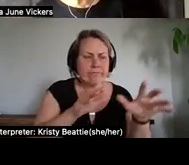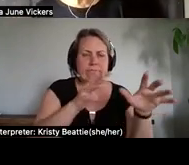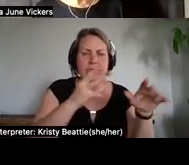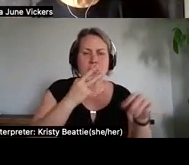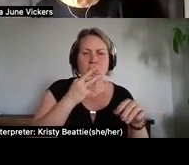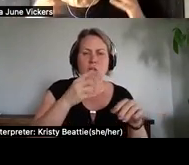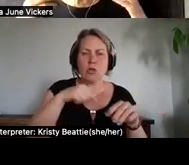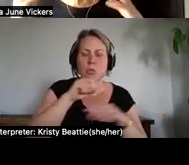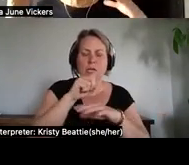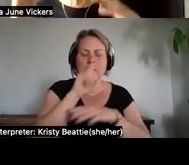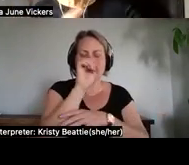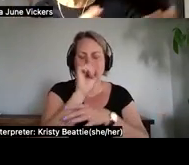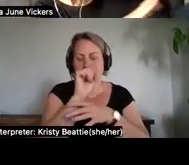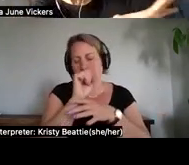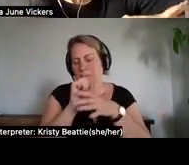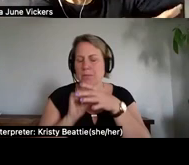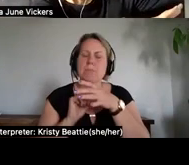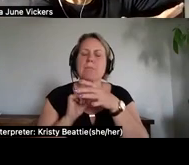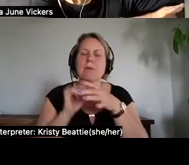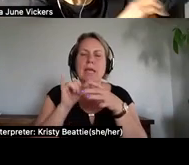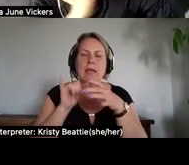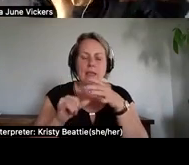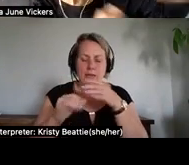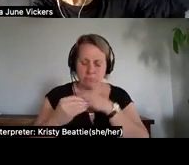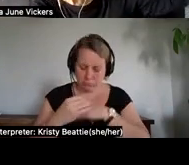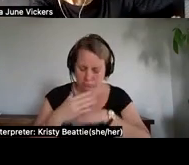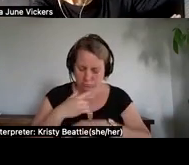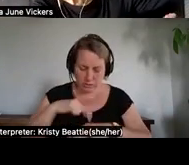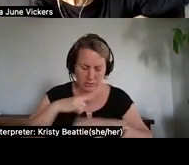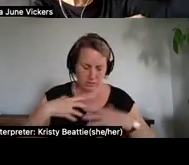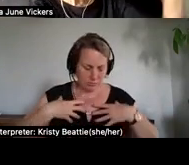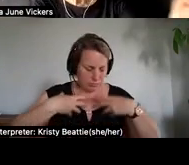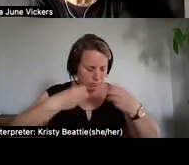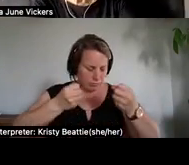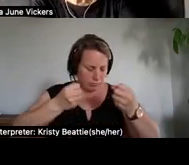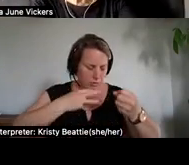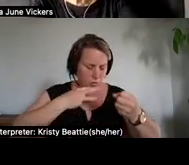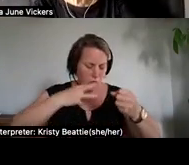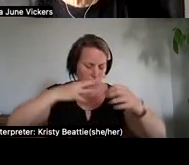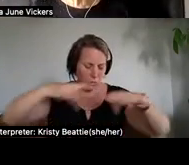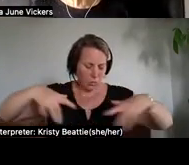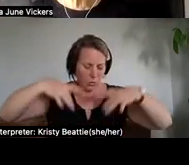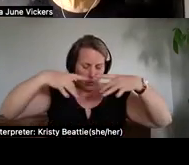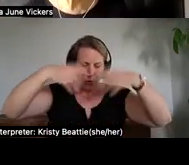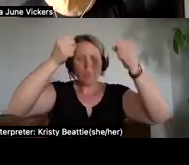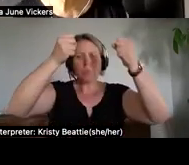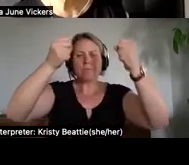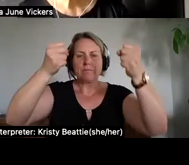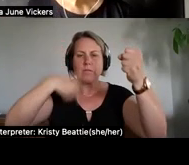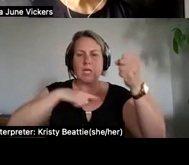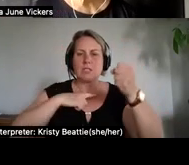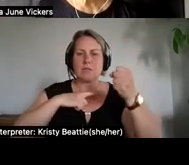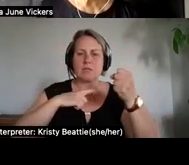submerge and that's to let it all go let the water take it from us or they're cleansing ways